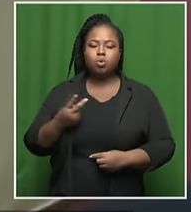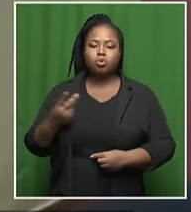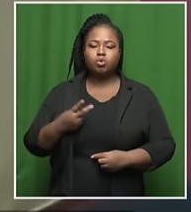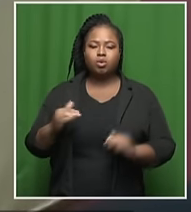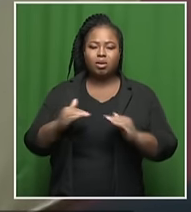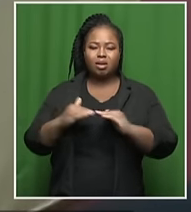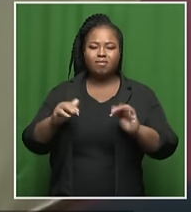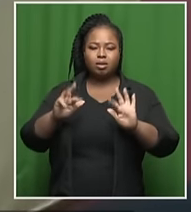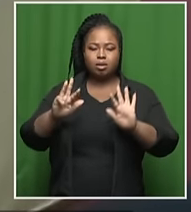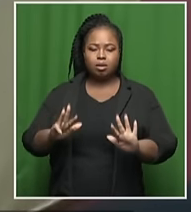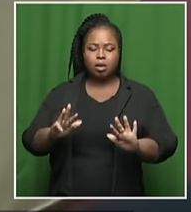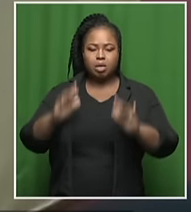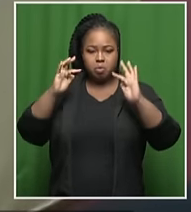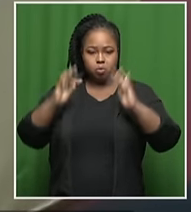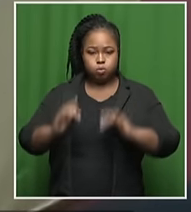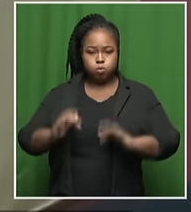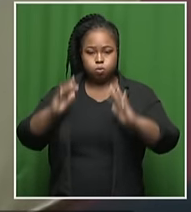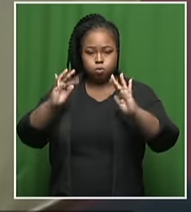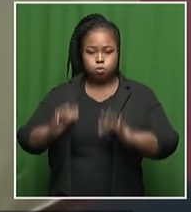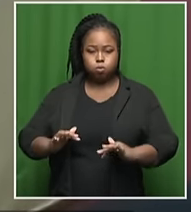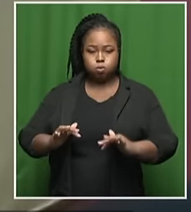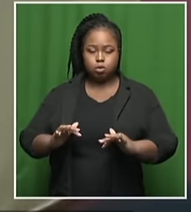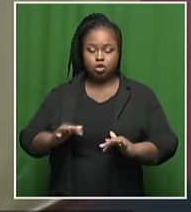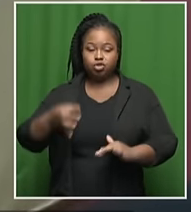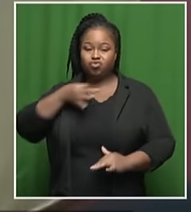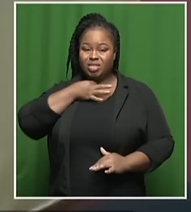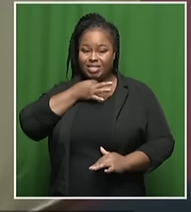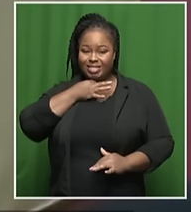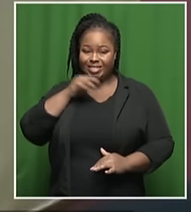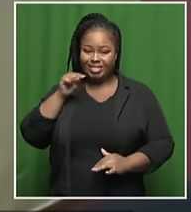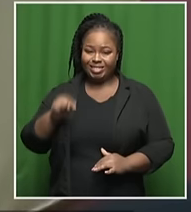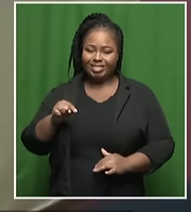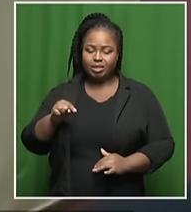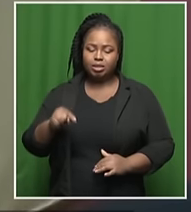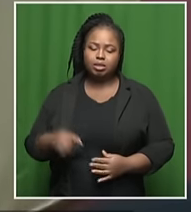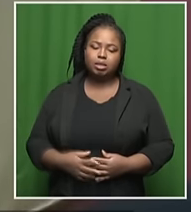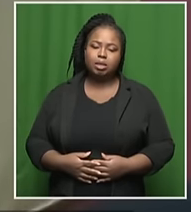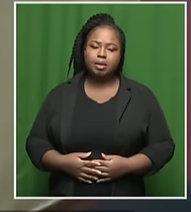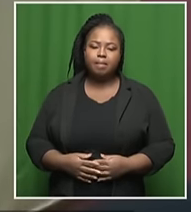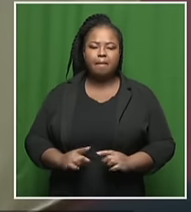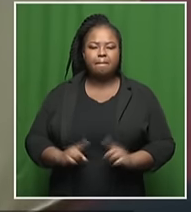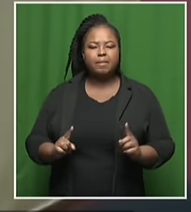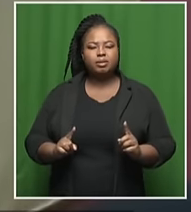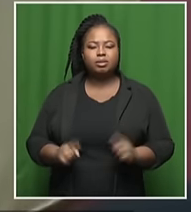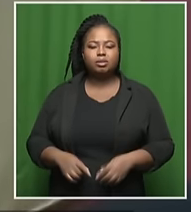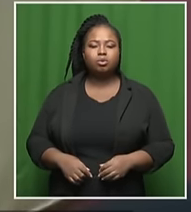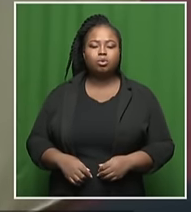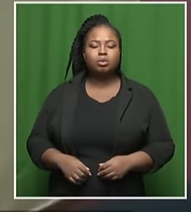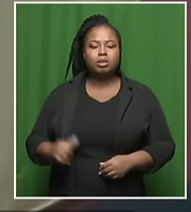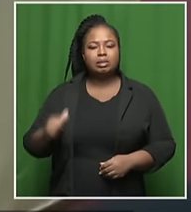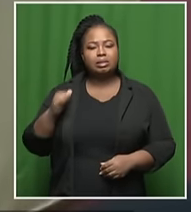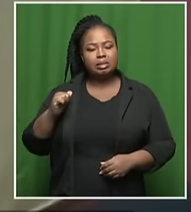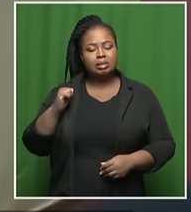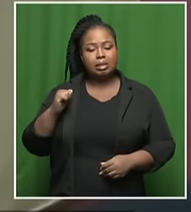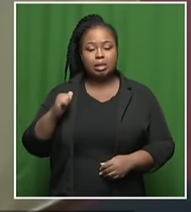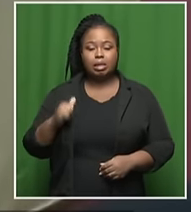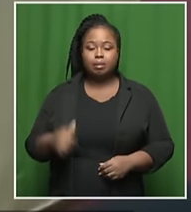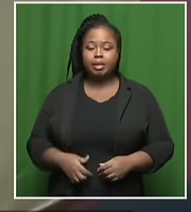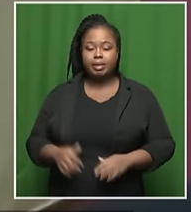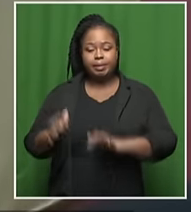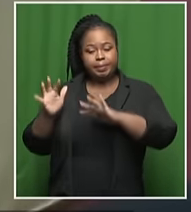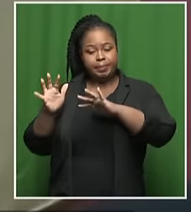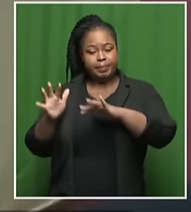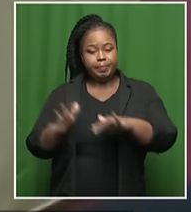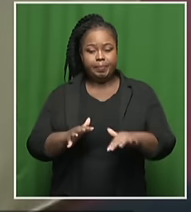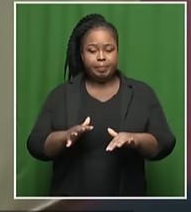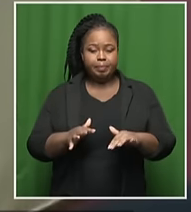9 rainfall risk that we were facing. The prefrontal system yesterday caused quite a substantial